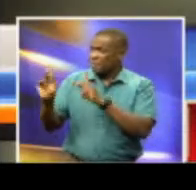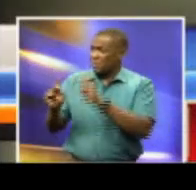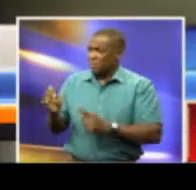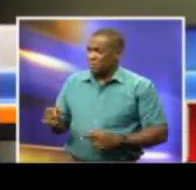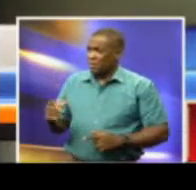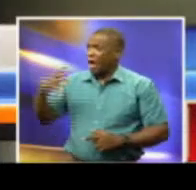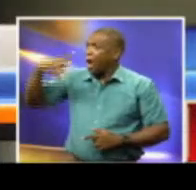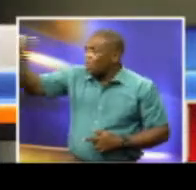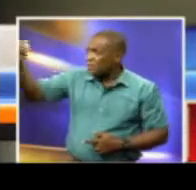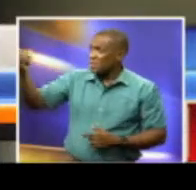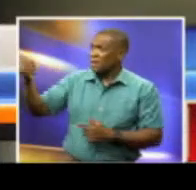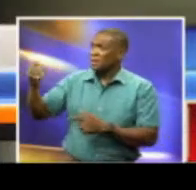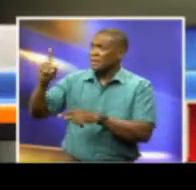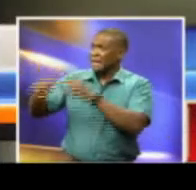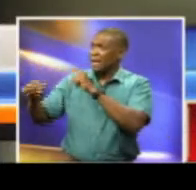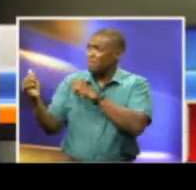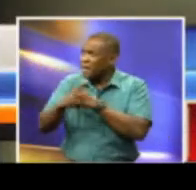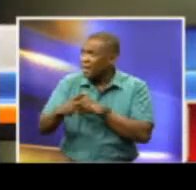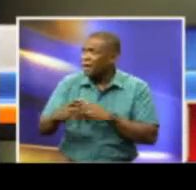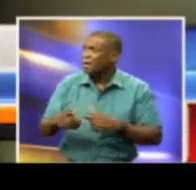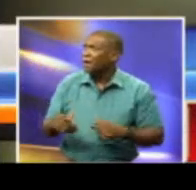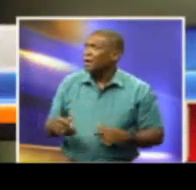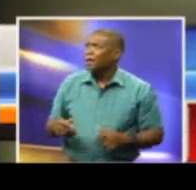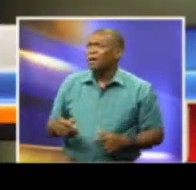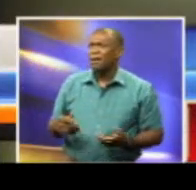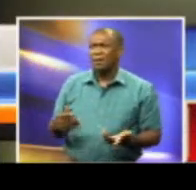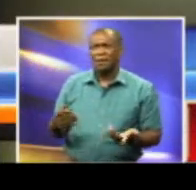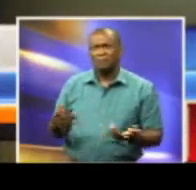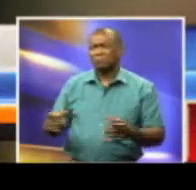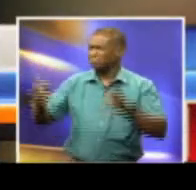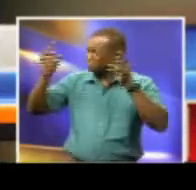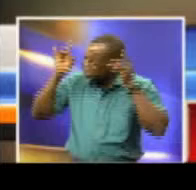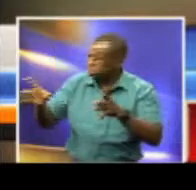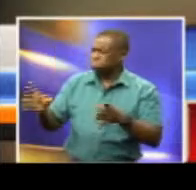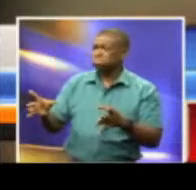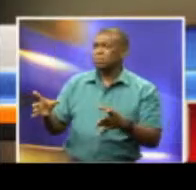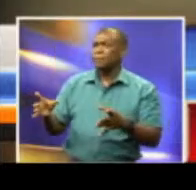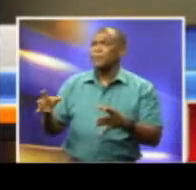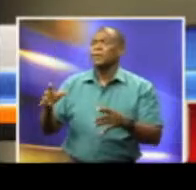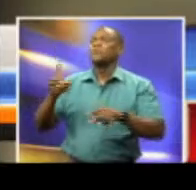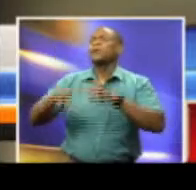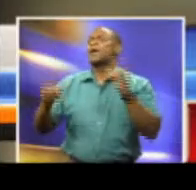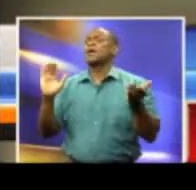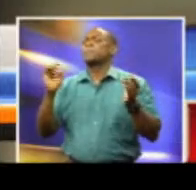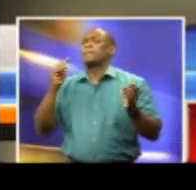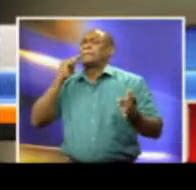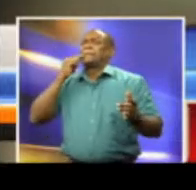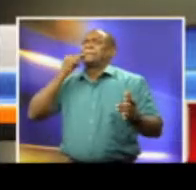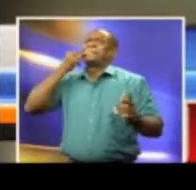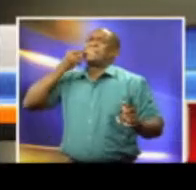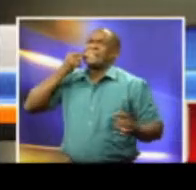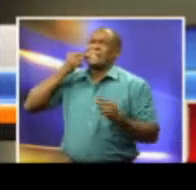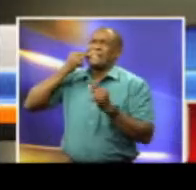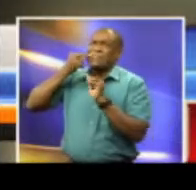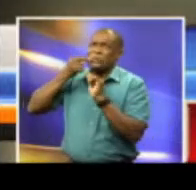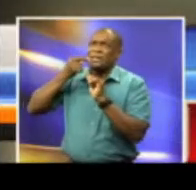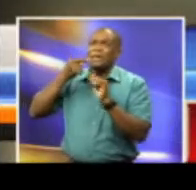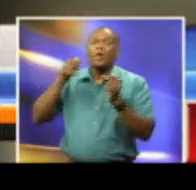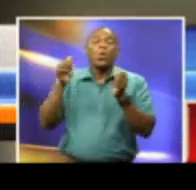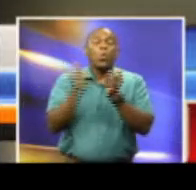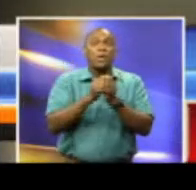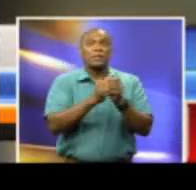you would have been lynched, because you wouldn't dare equate a two-take, which is painful, to the Holocaust.